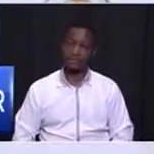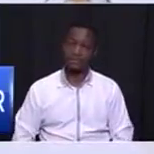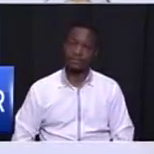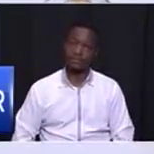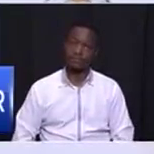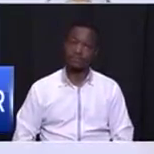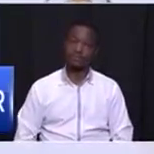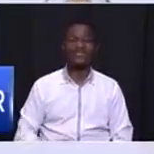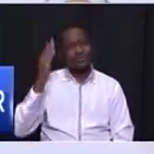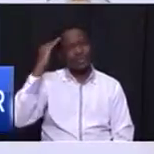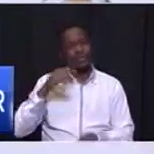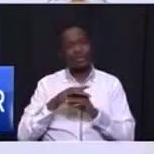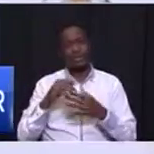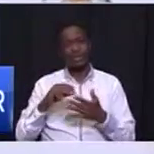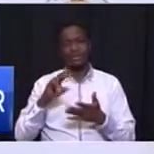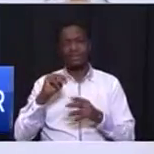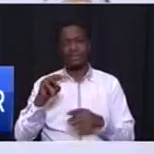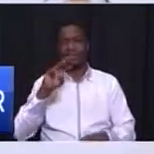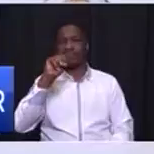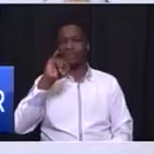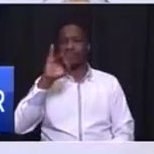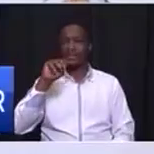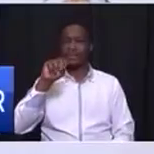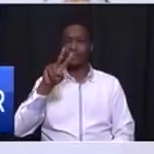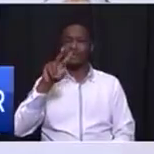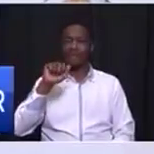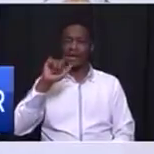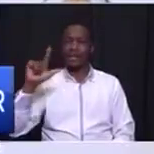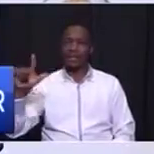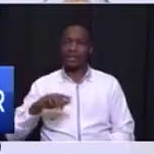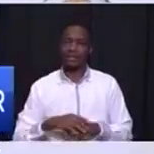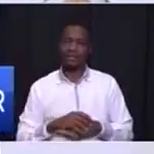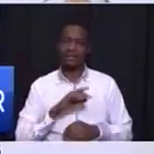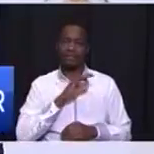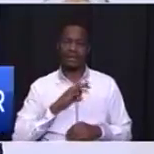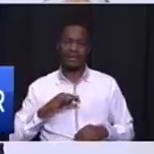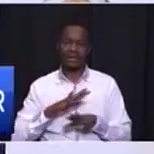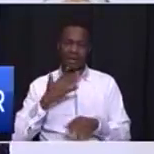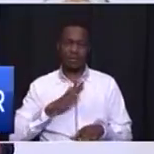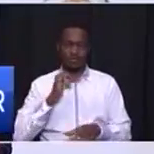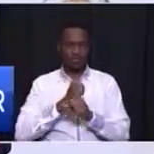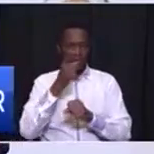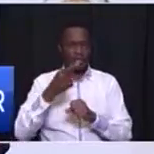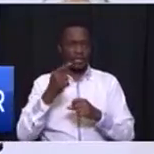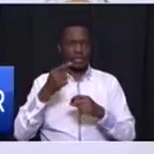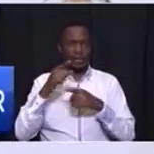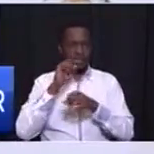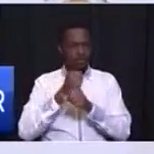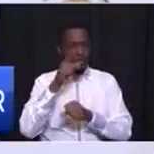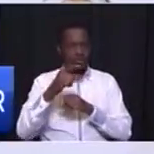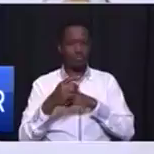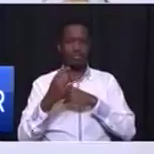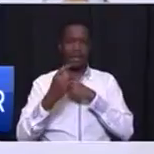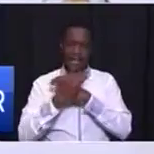the mayor of Midval I hope he is here the mayor of Midval I want to make you my advisor on clean